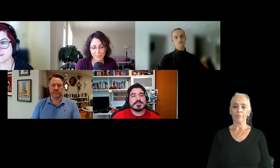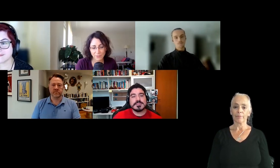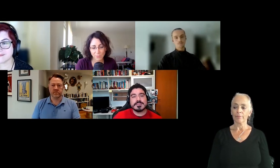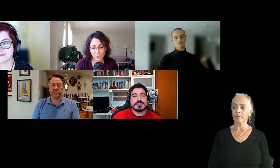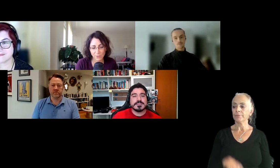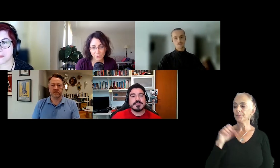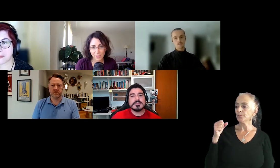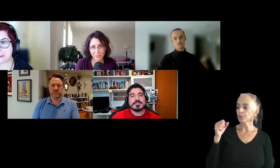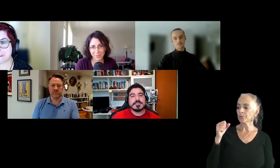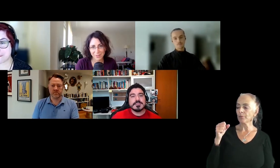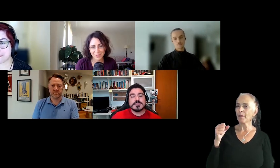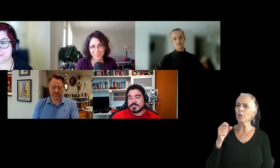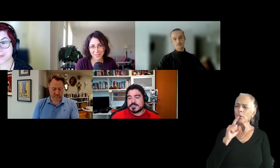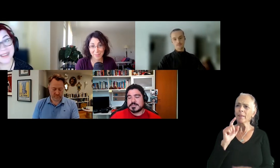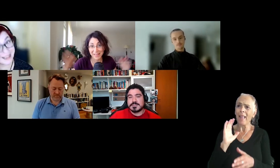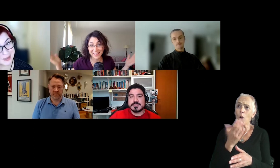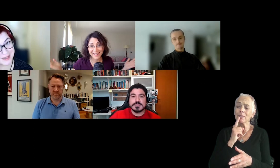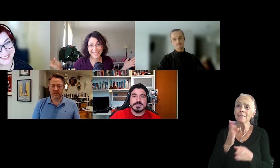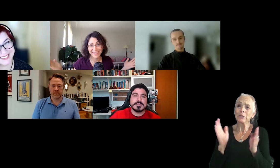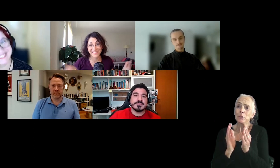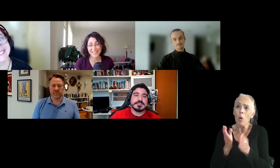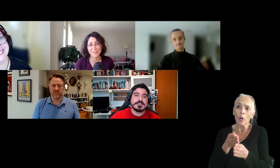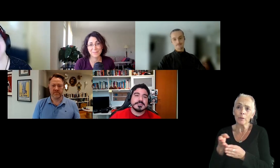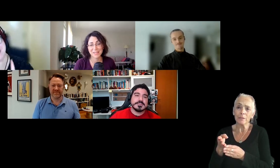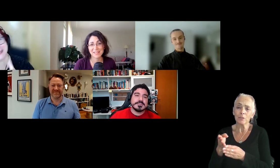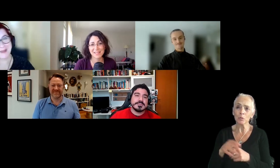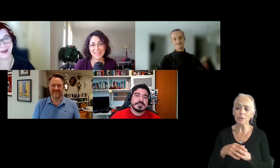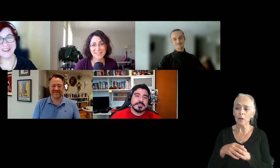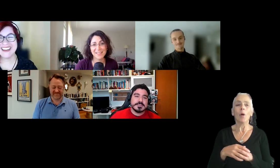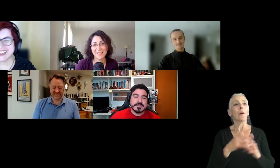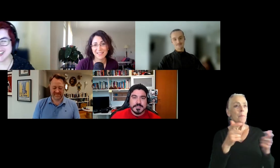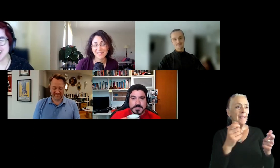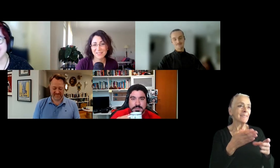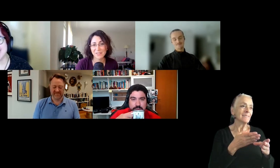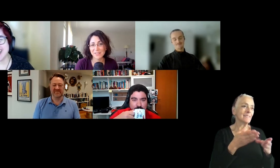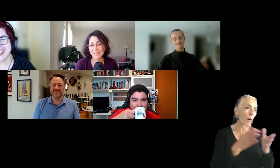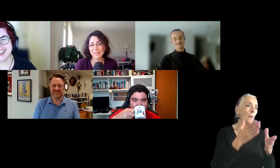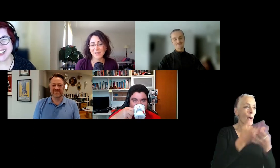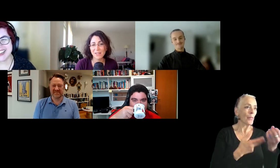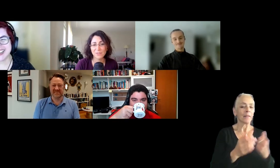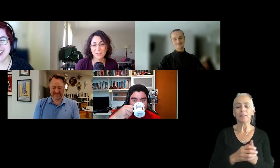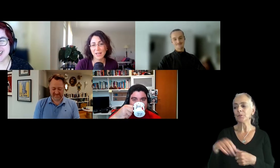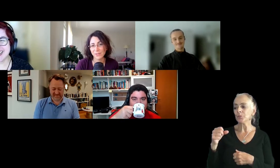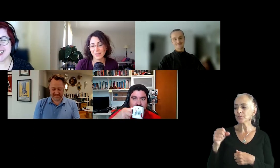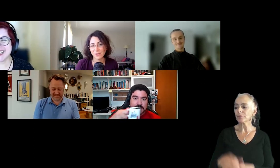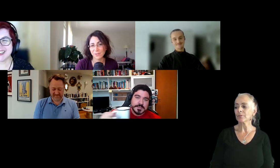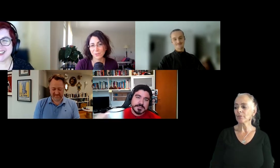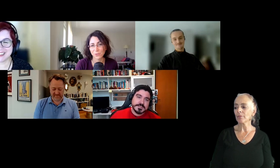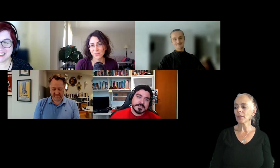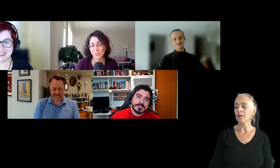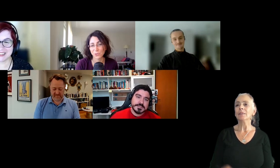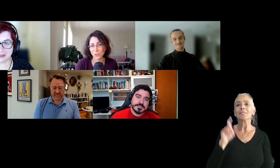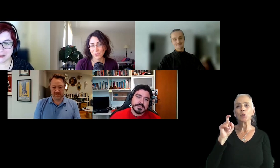Yeah. It's, it's a small industry. Uh, it's big, but it's small. Yeah. So there's a lot of, you have to get